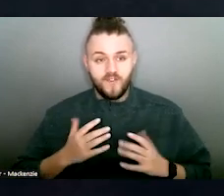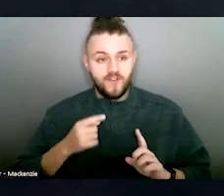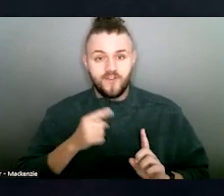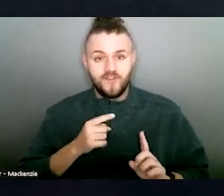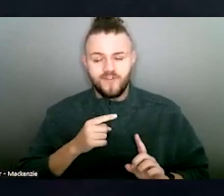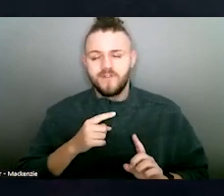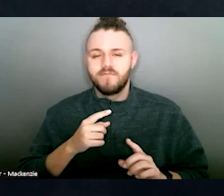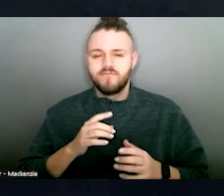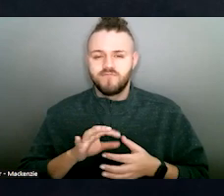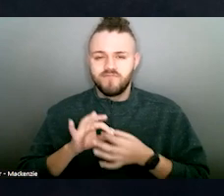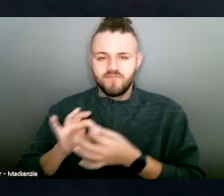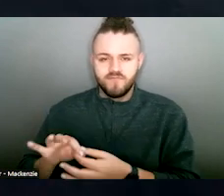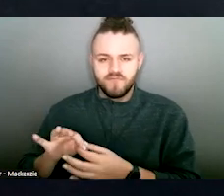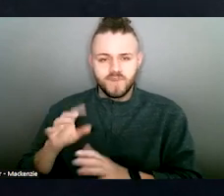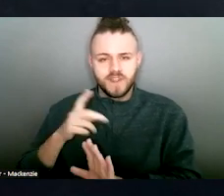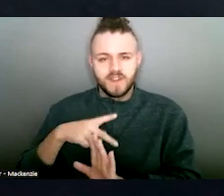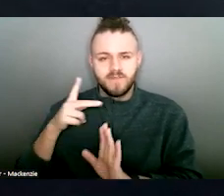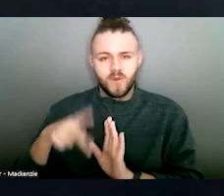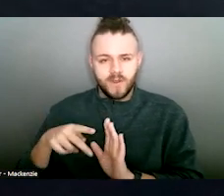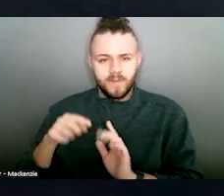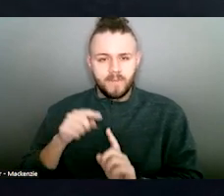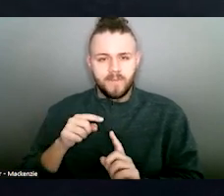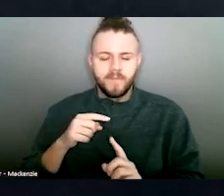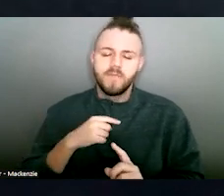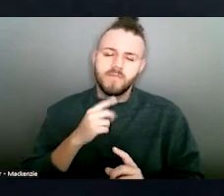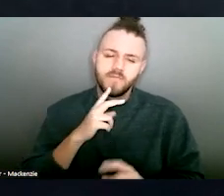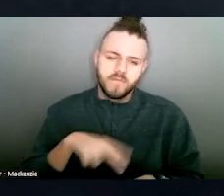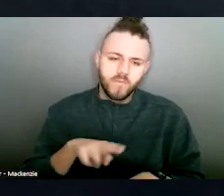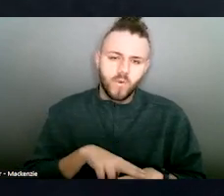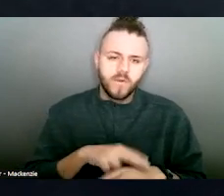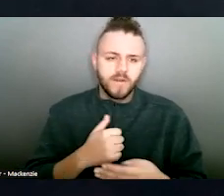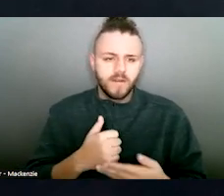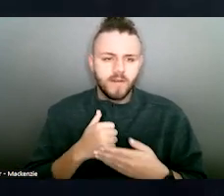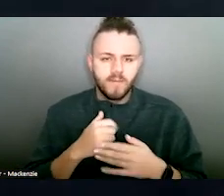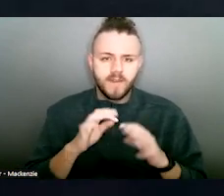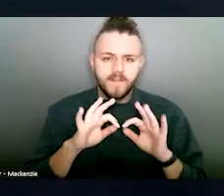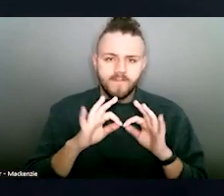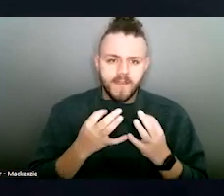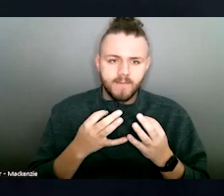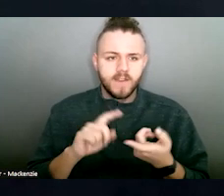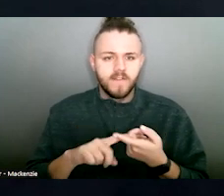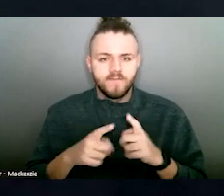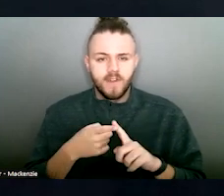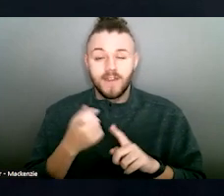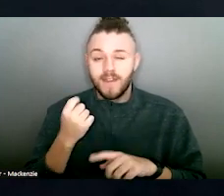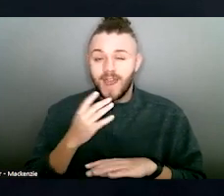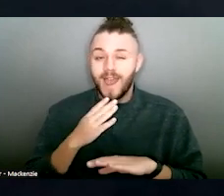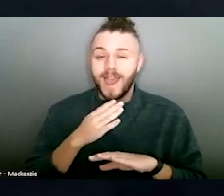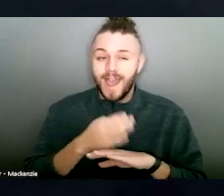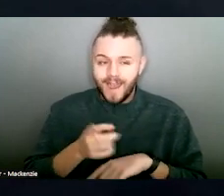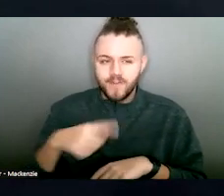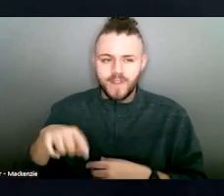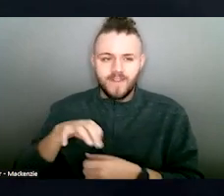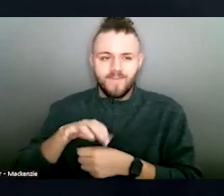agency. Of course, I had the help of my family and friends, but that was after they found that good about